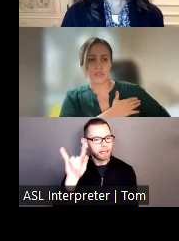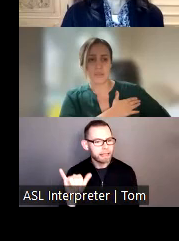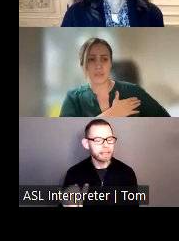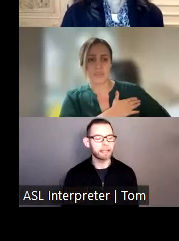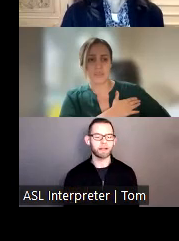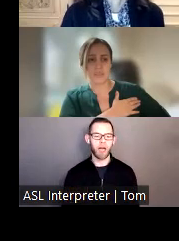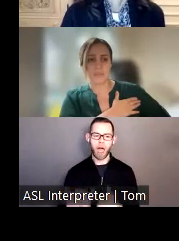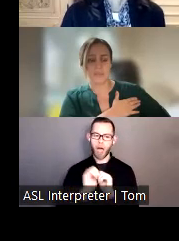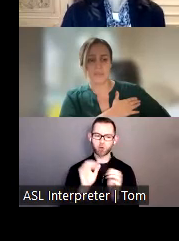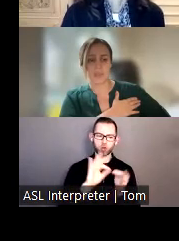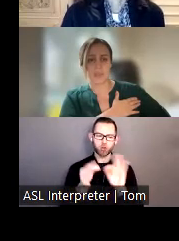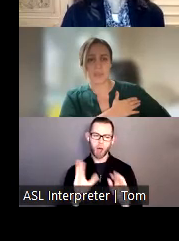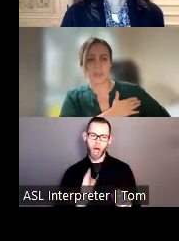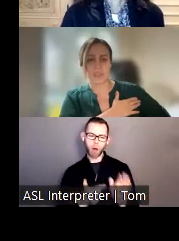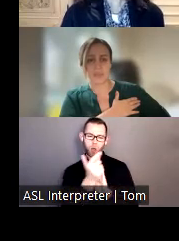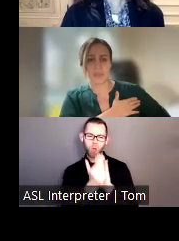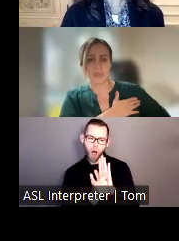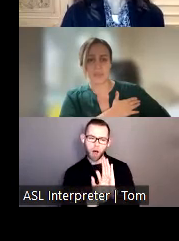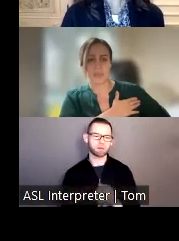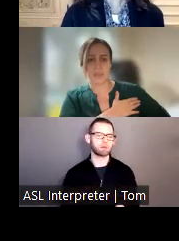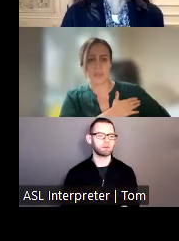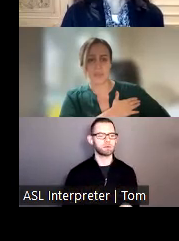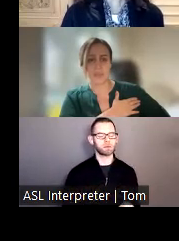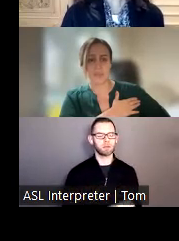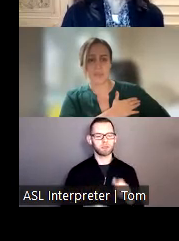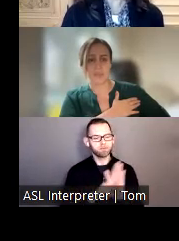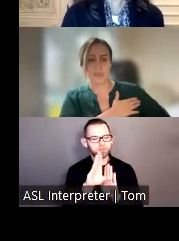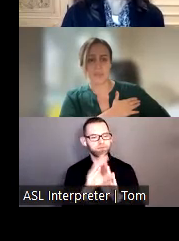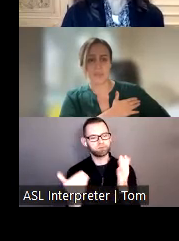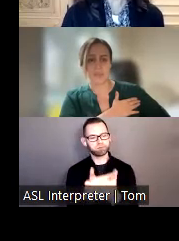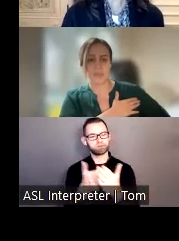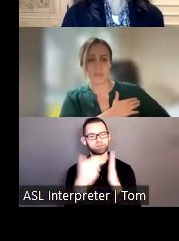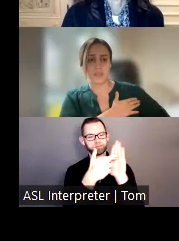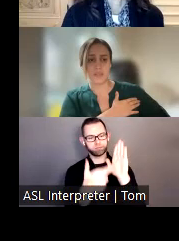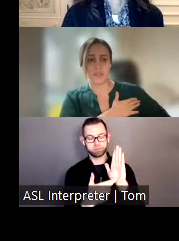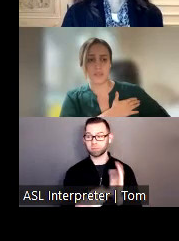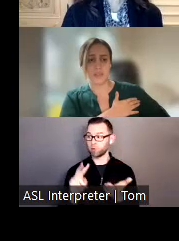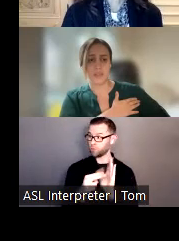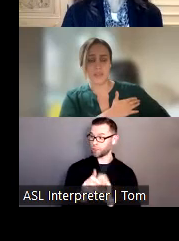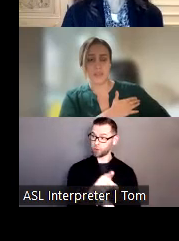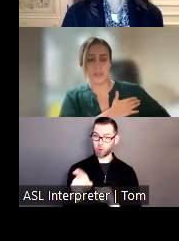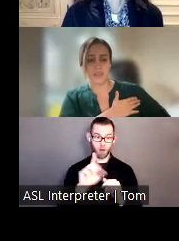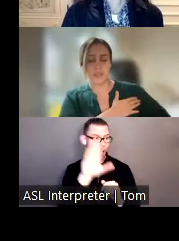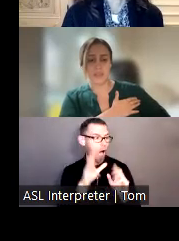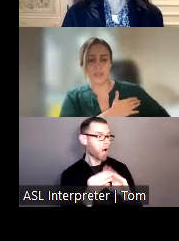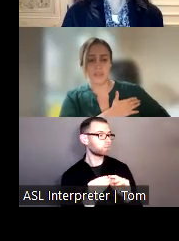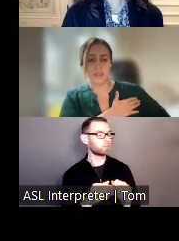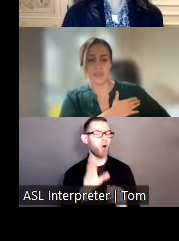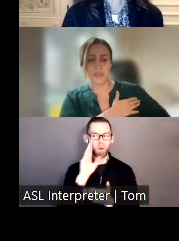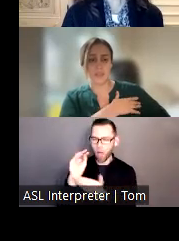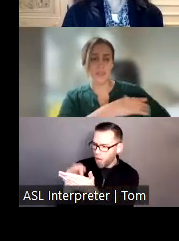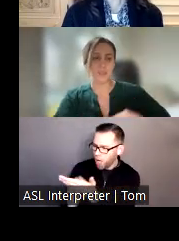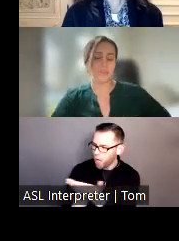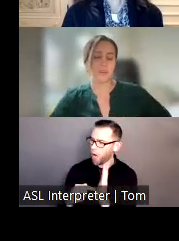laws. We will take your comments that you give us today back to our offices, and we will consider the ways that they can